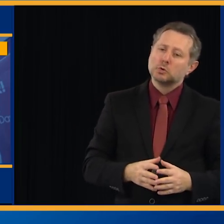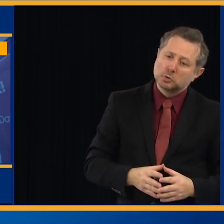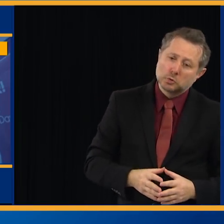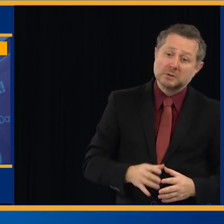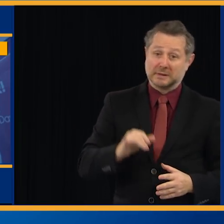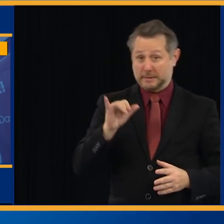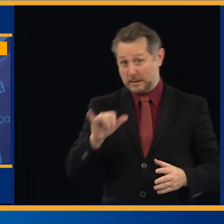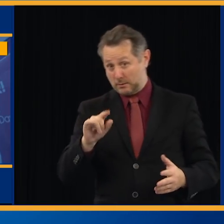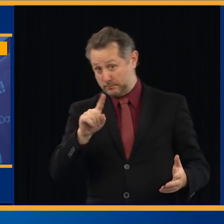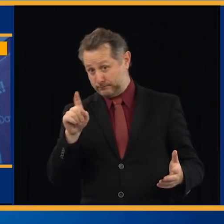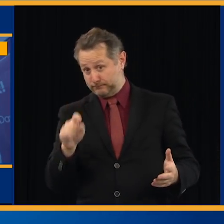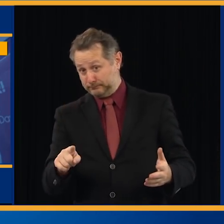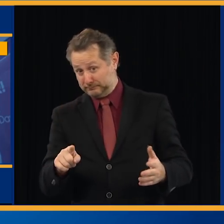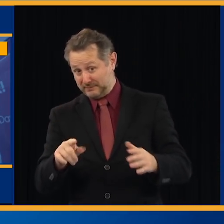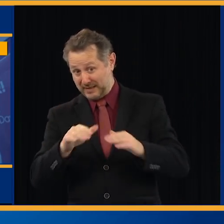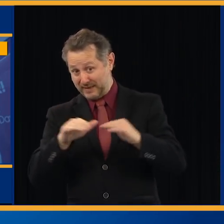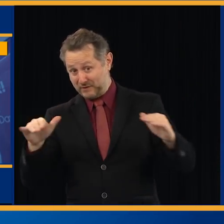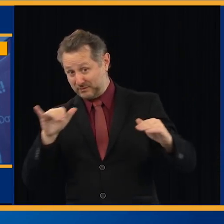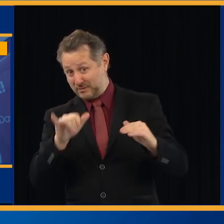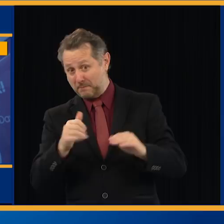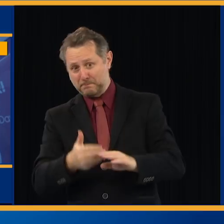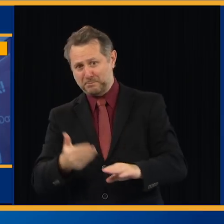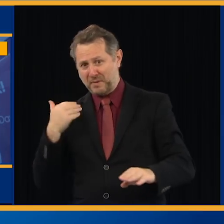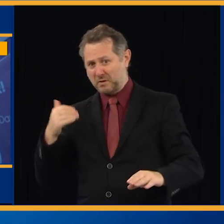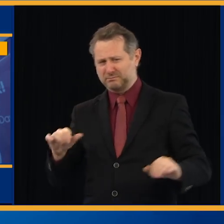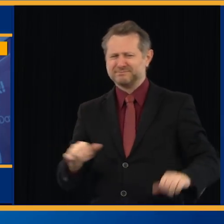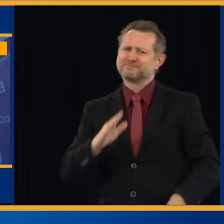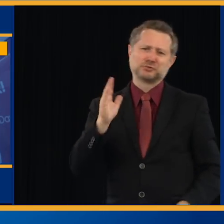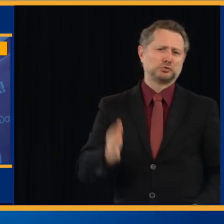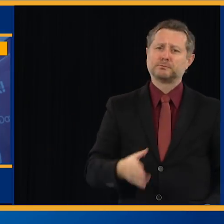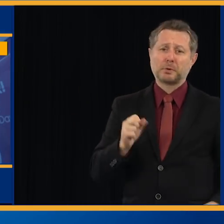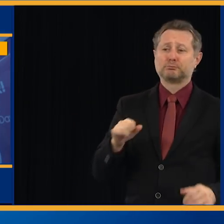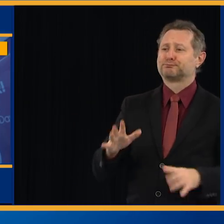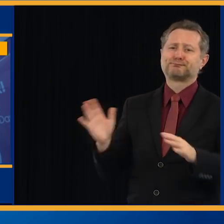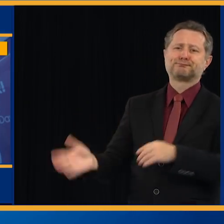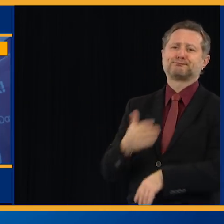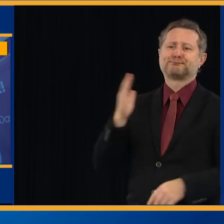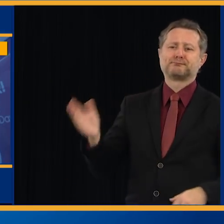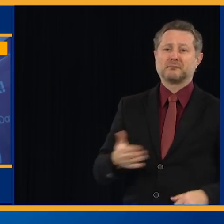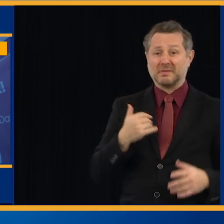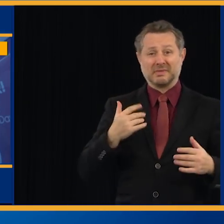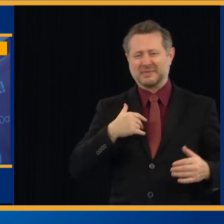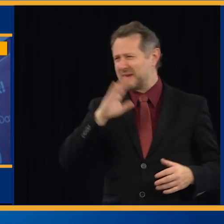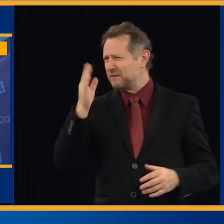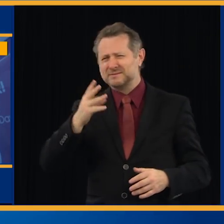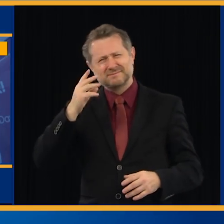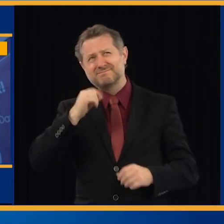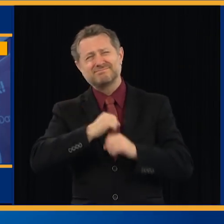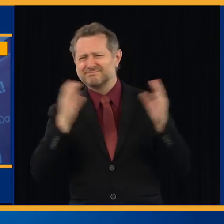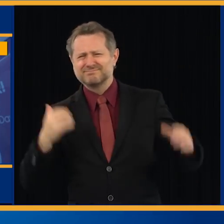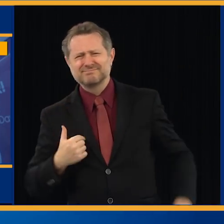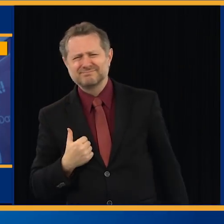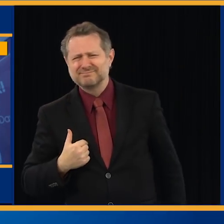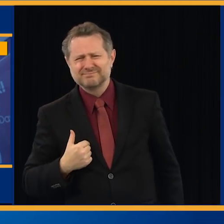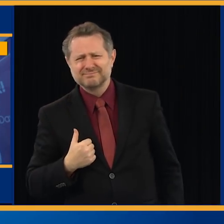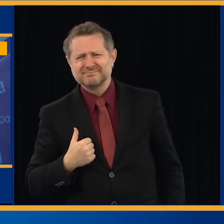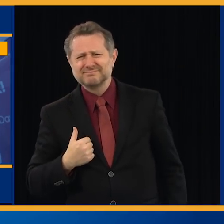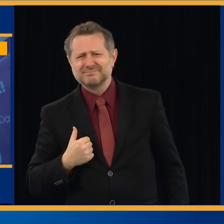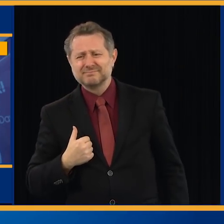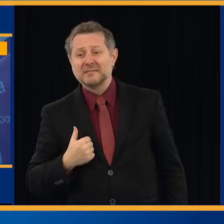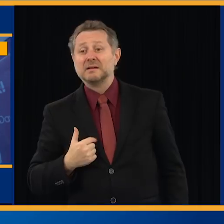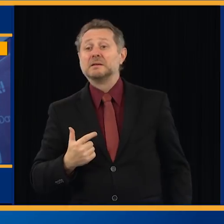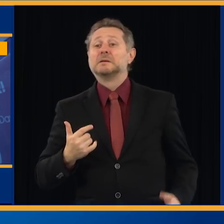nobody has ever imagined before. I would wager in the history of public transportation